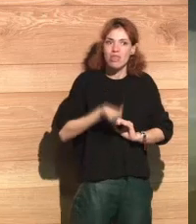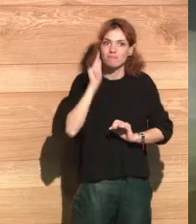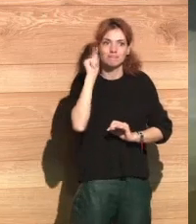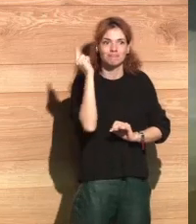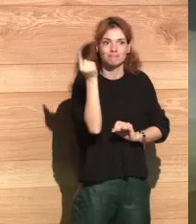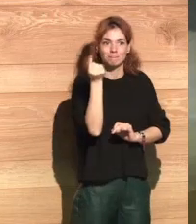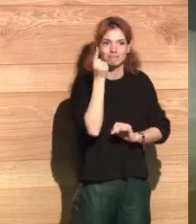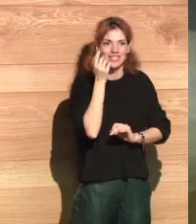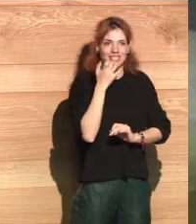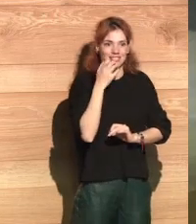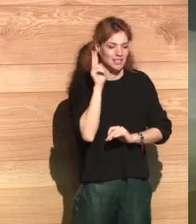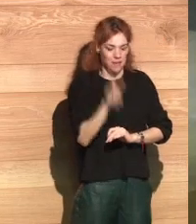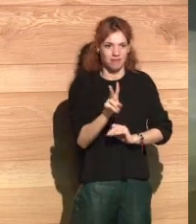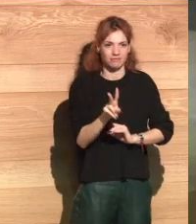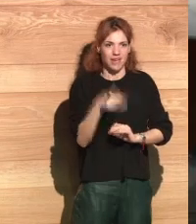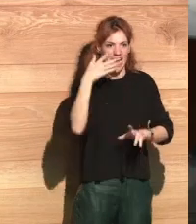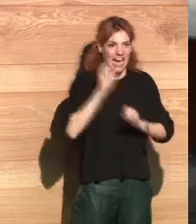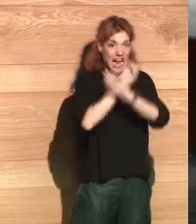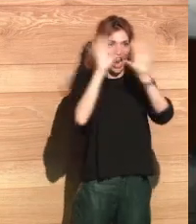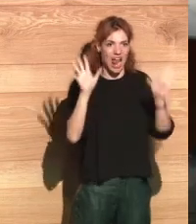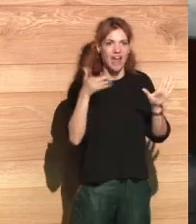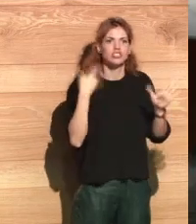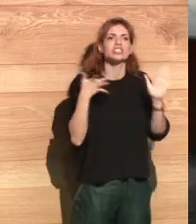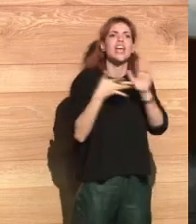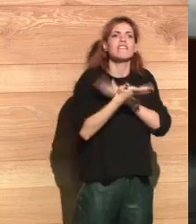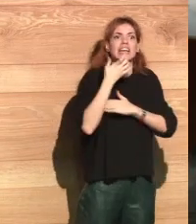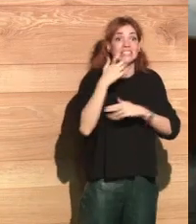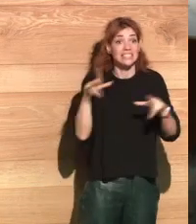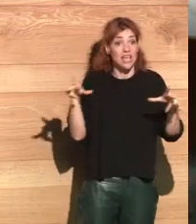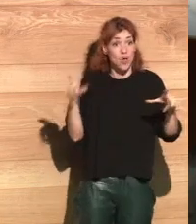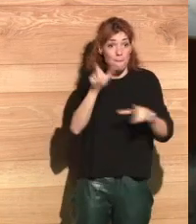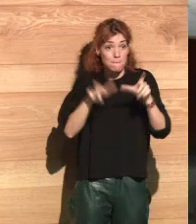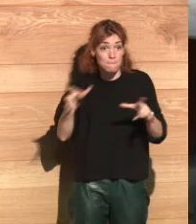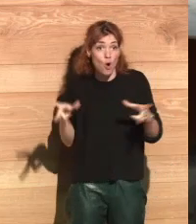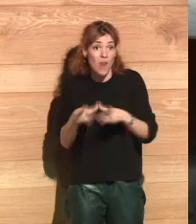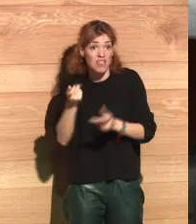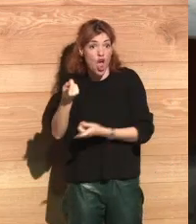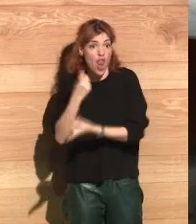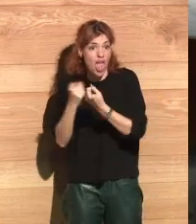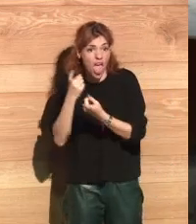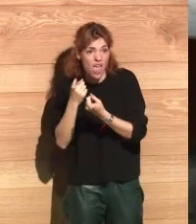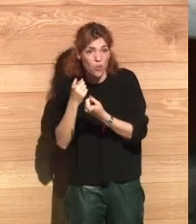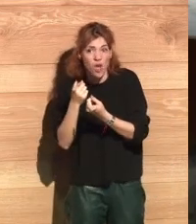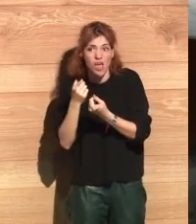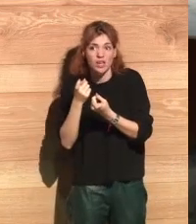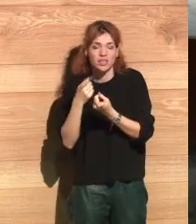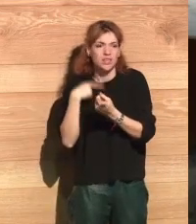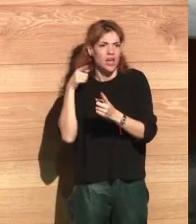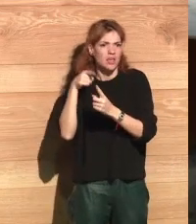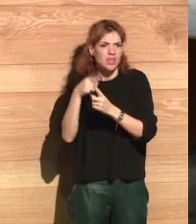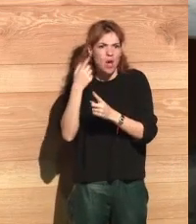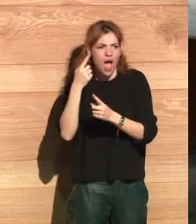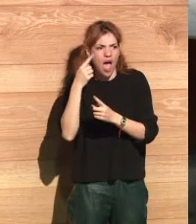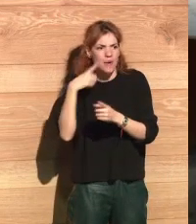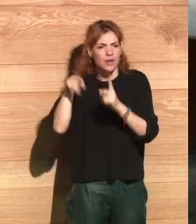judge can determine what privacy is as soon as they see it. That is to say, if you submit a population to a survey where